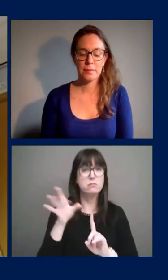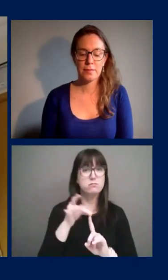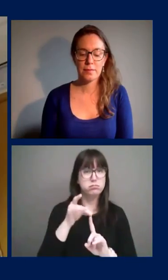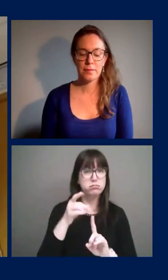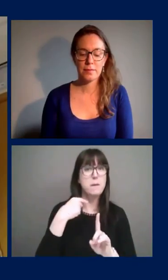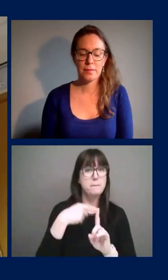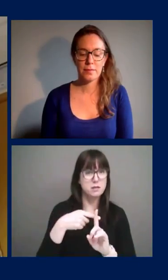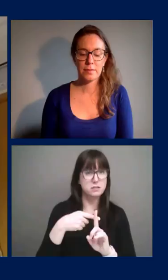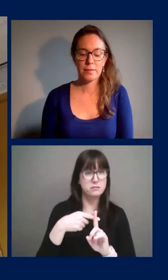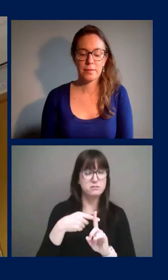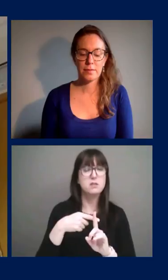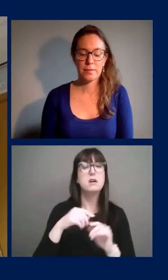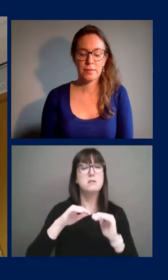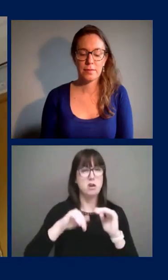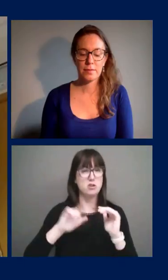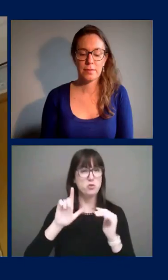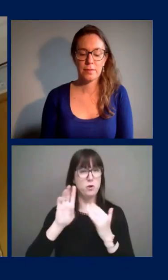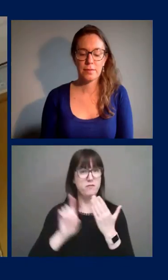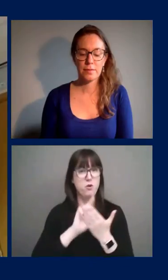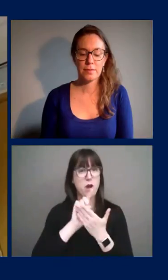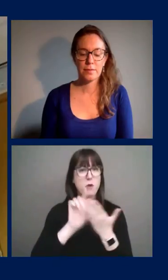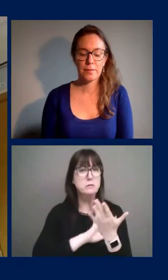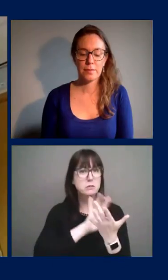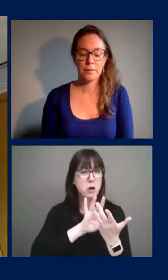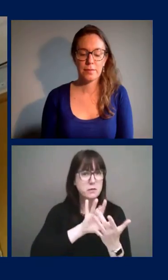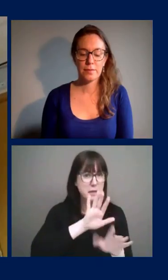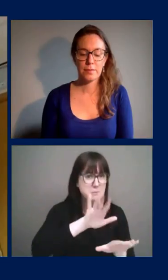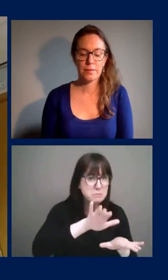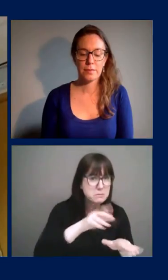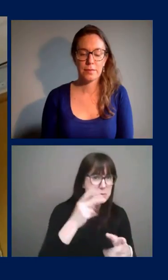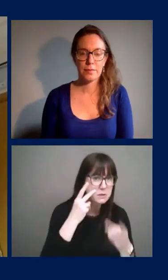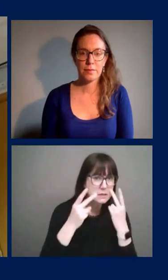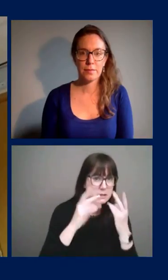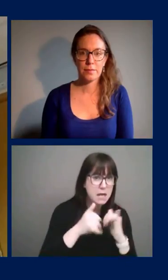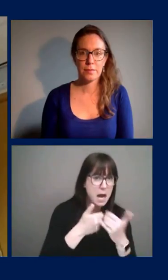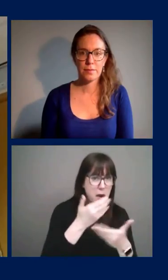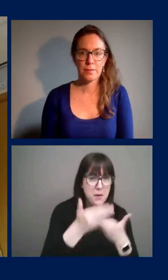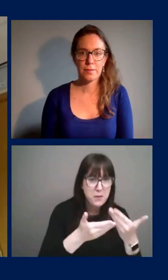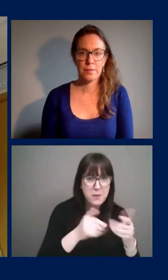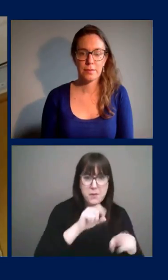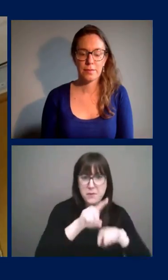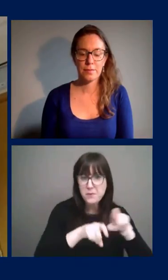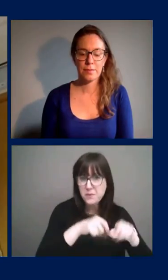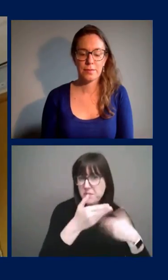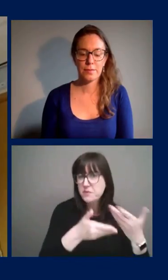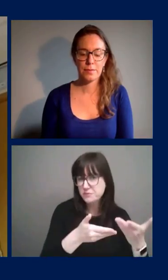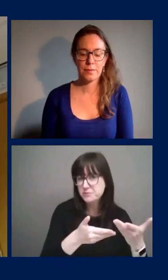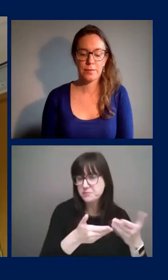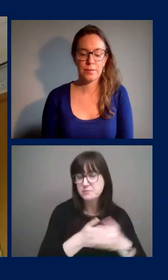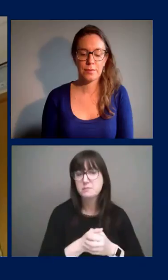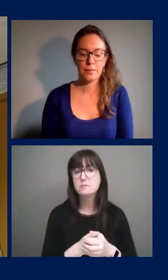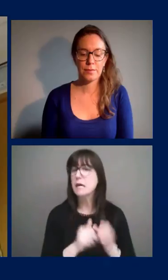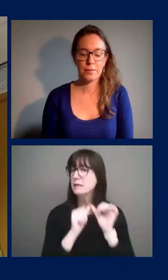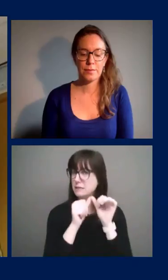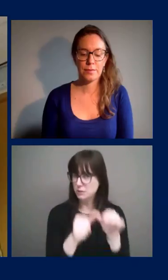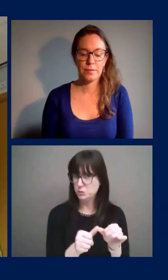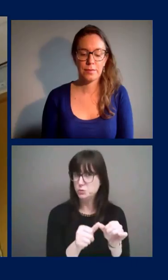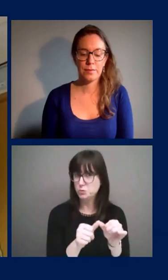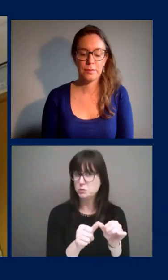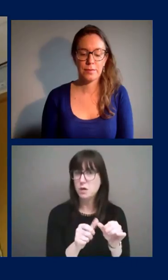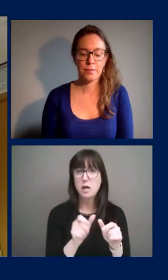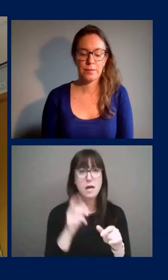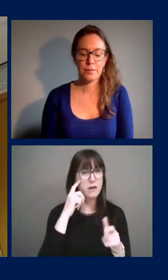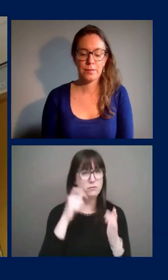so we, these are the kinds of measures we'll continue to watch, uh, to see, um, if things, things are getting out of balance.